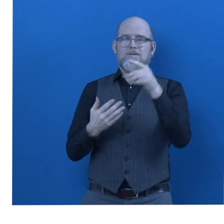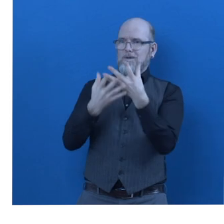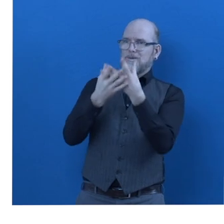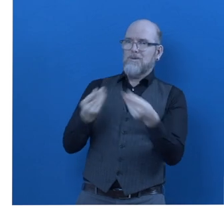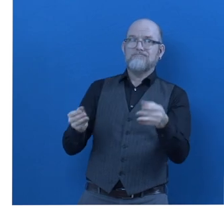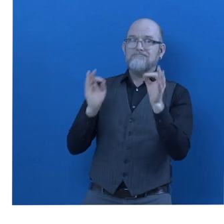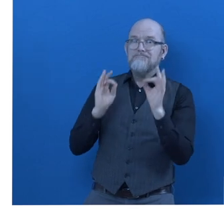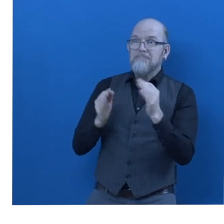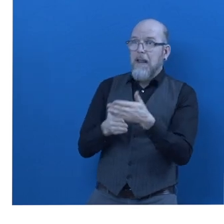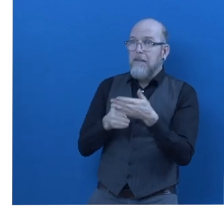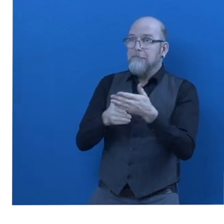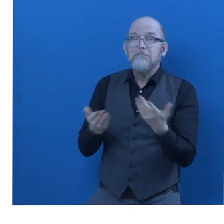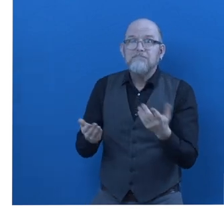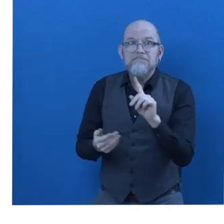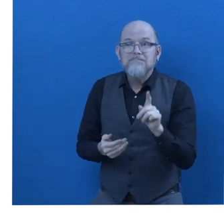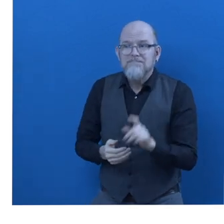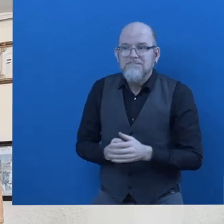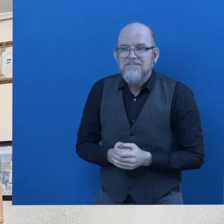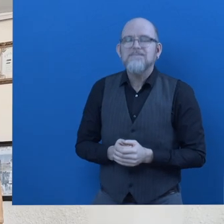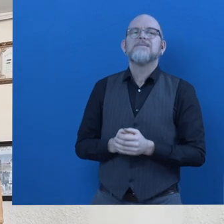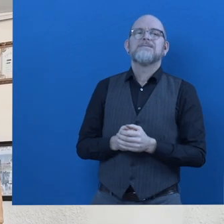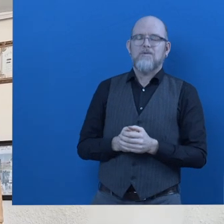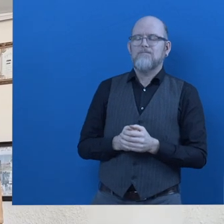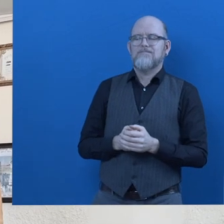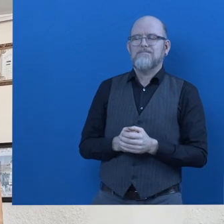you? How did you? did help A TVED trainee.